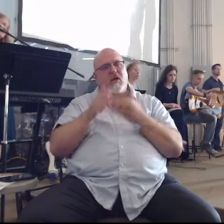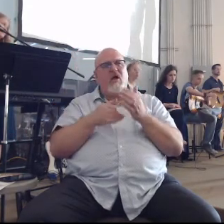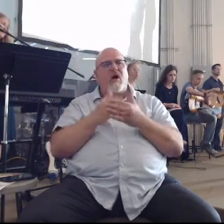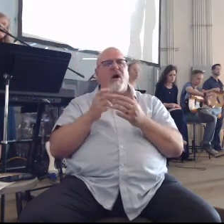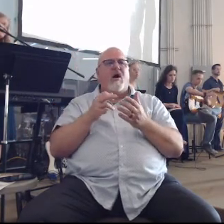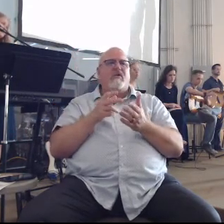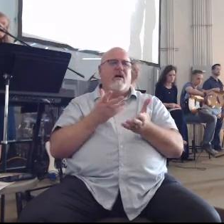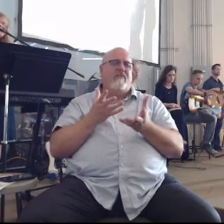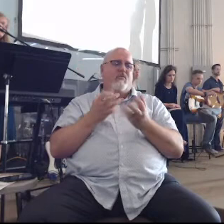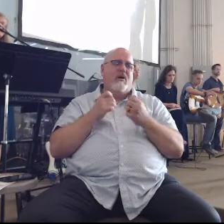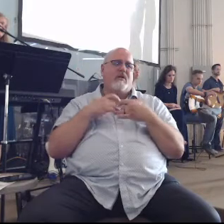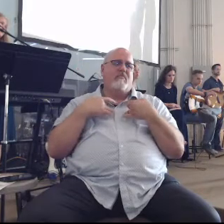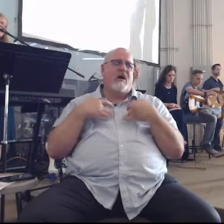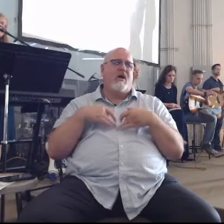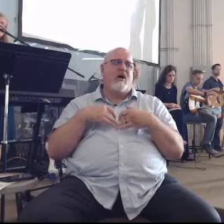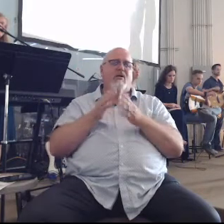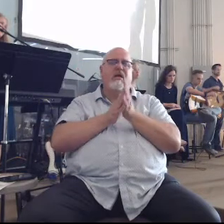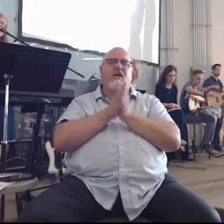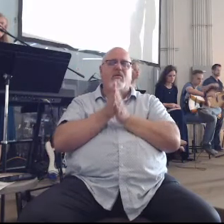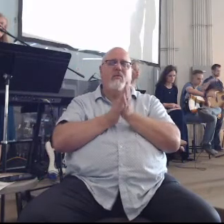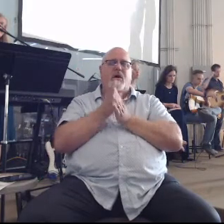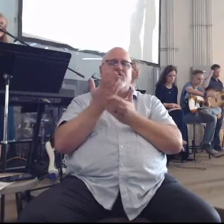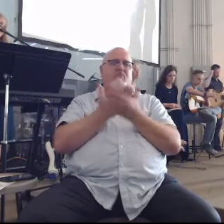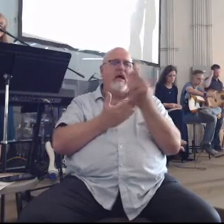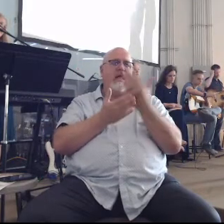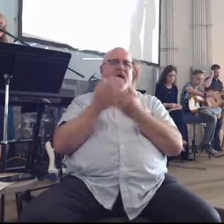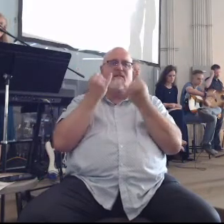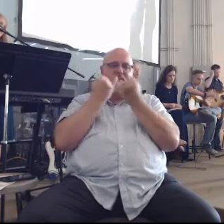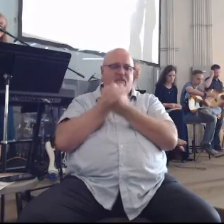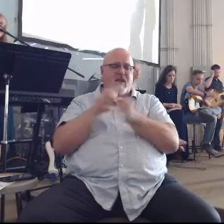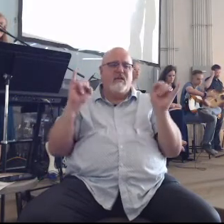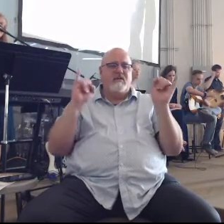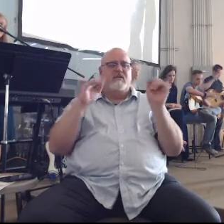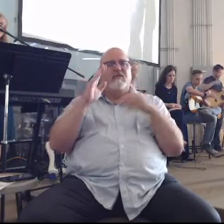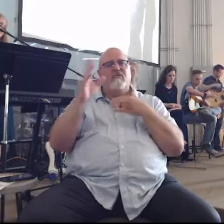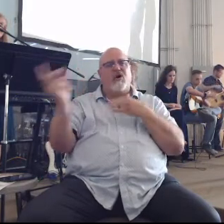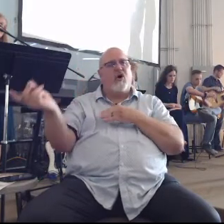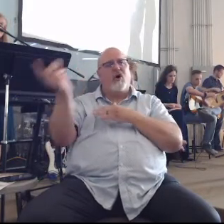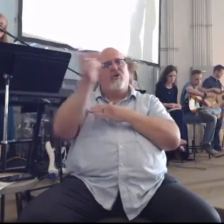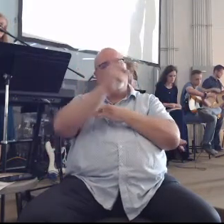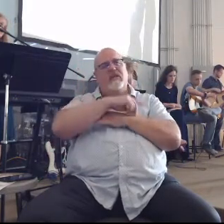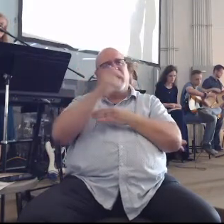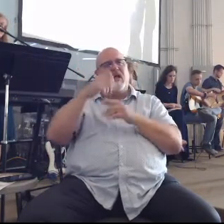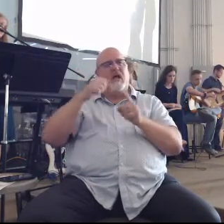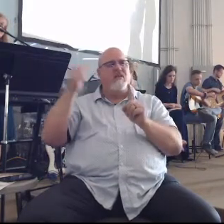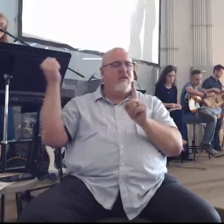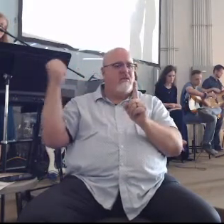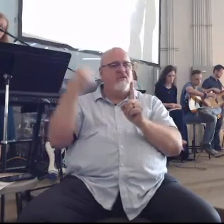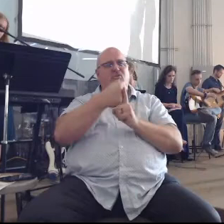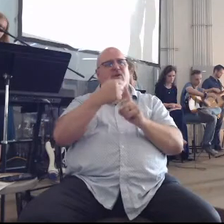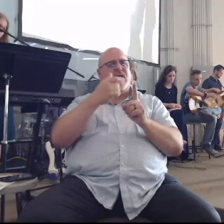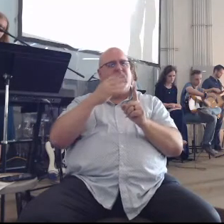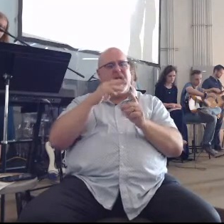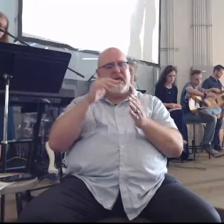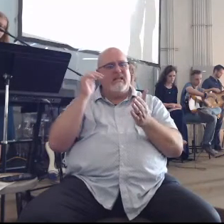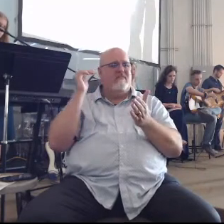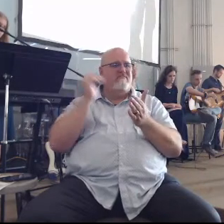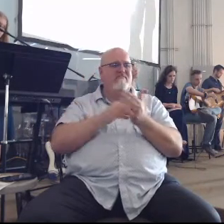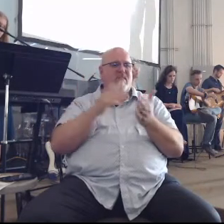have I kept my heart clean and washed my hands in innocence for all the day long I have been stricken and rebuked every morning